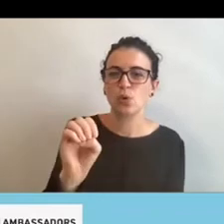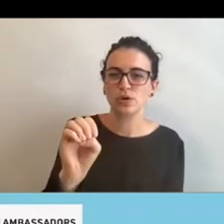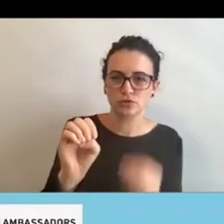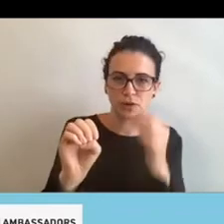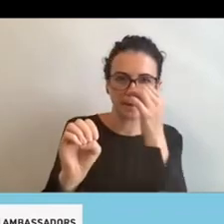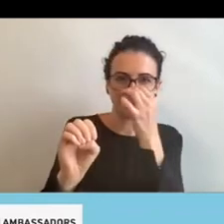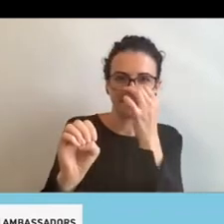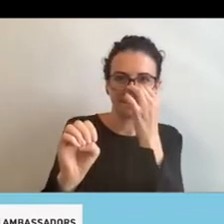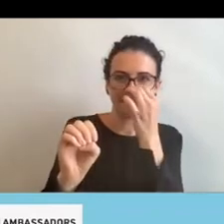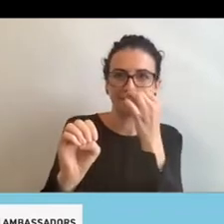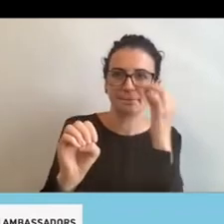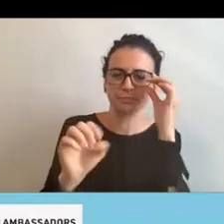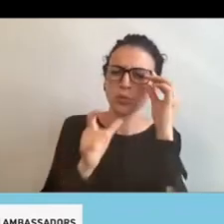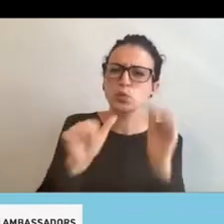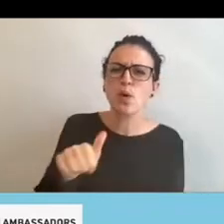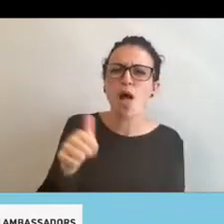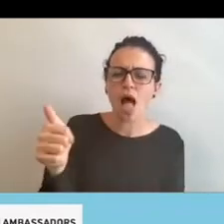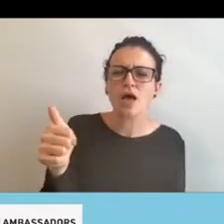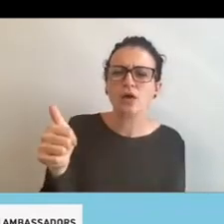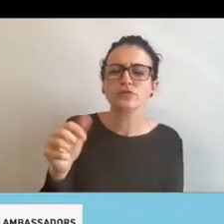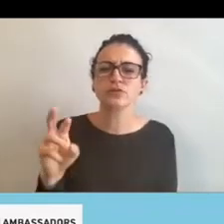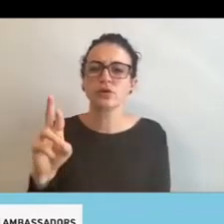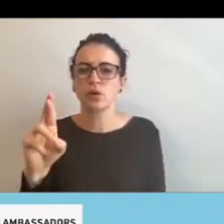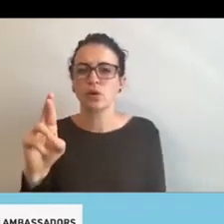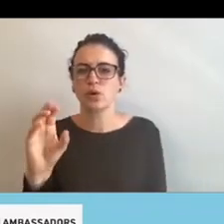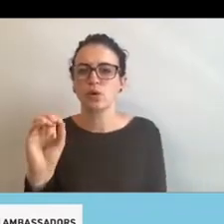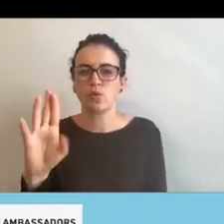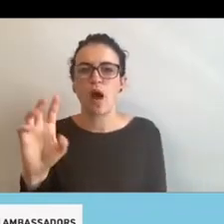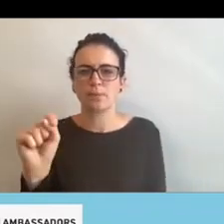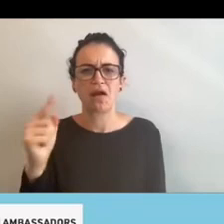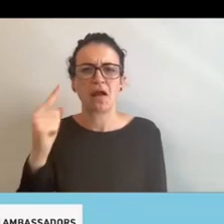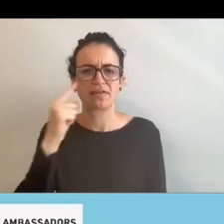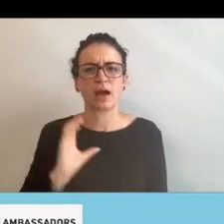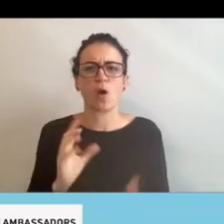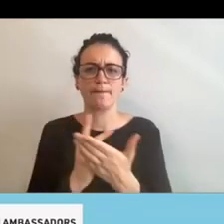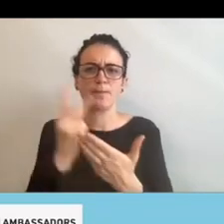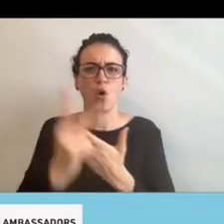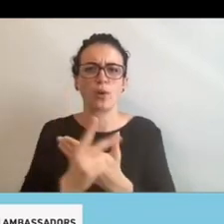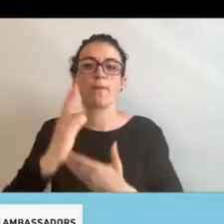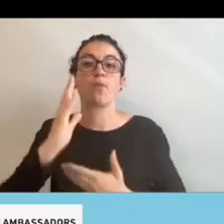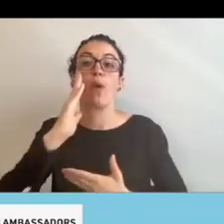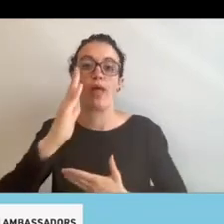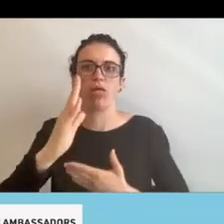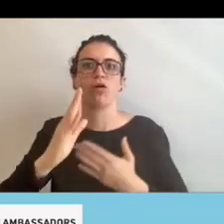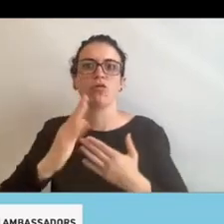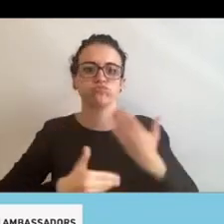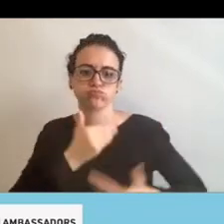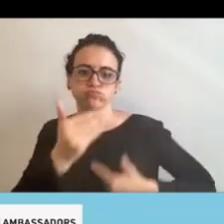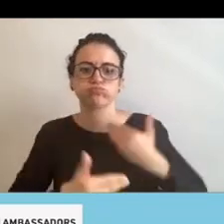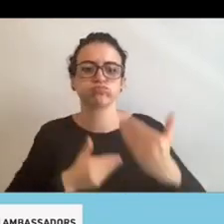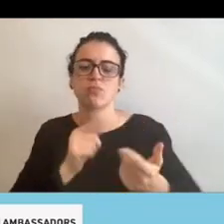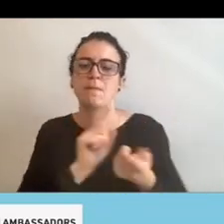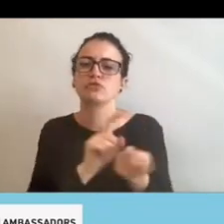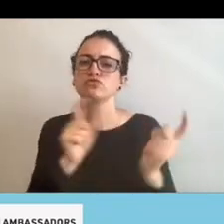program will evolve. I can see it moving